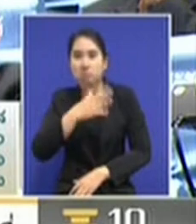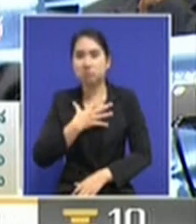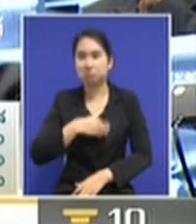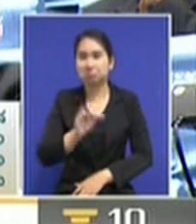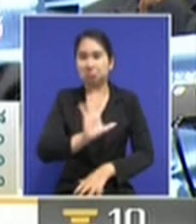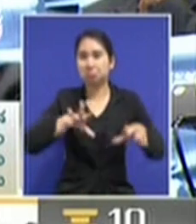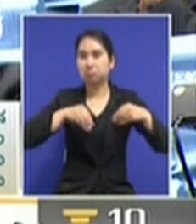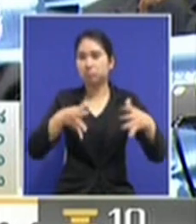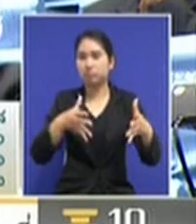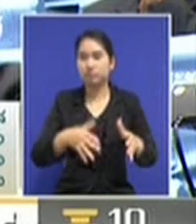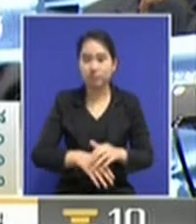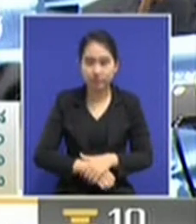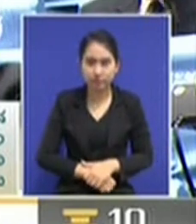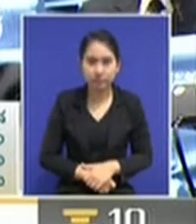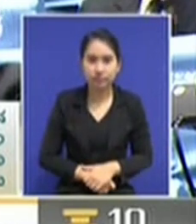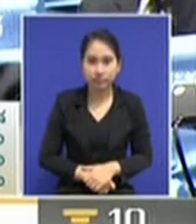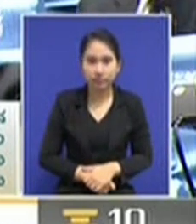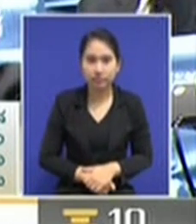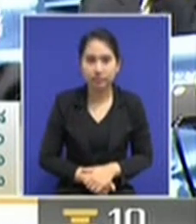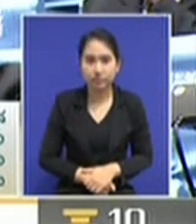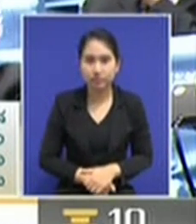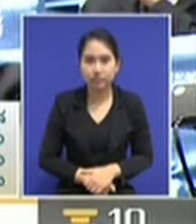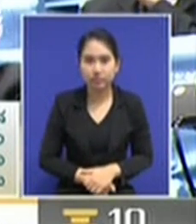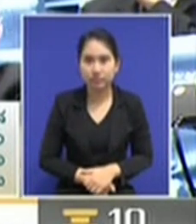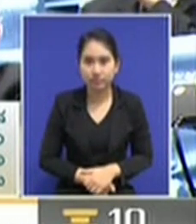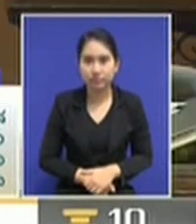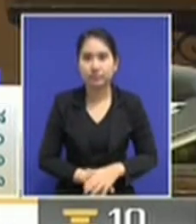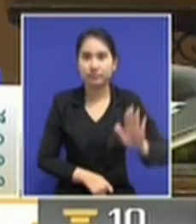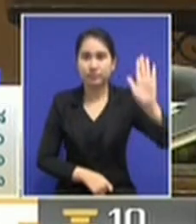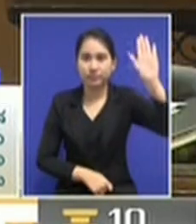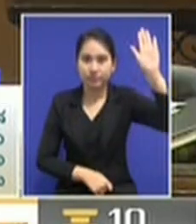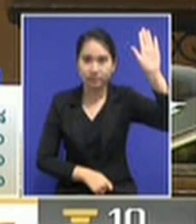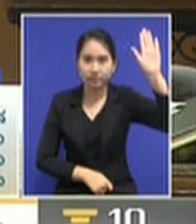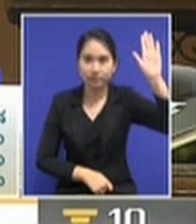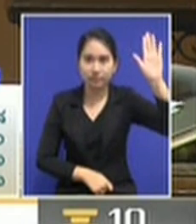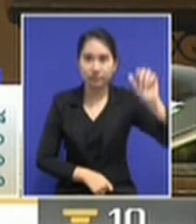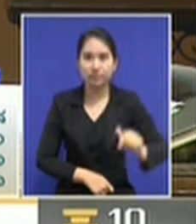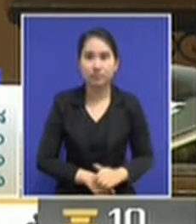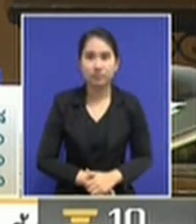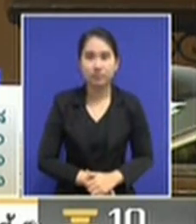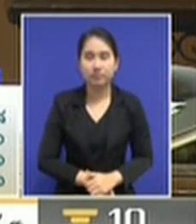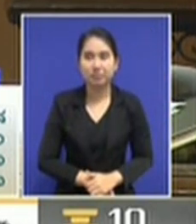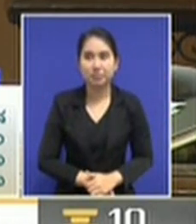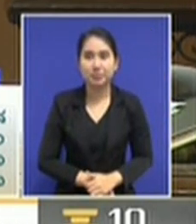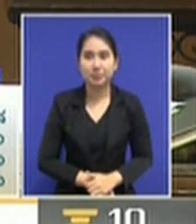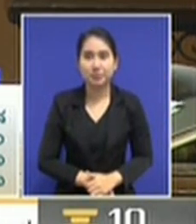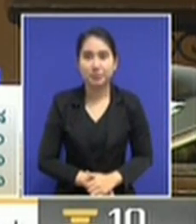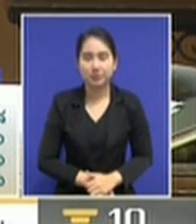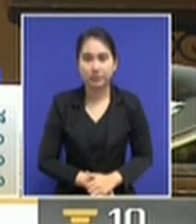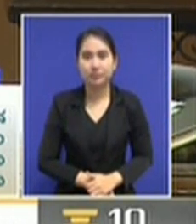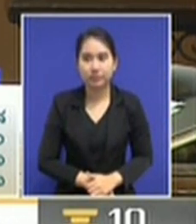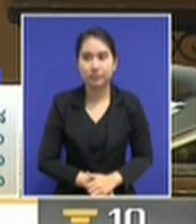I think Kun Seri has coined a new term. He said, if you accuse me of supporting dictatorship,